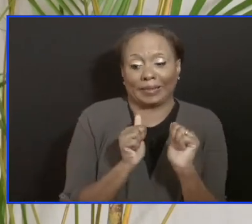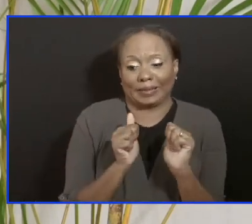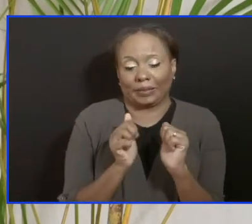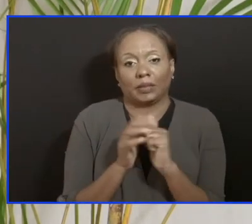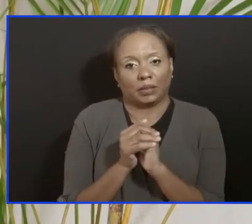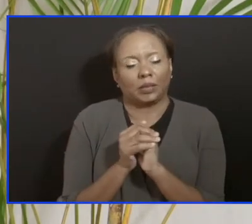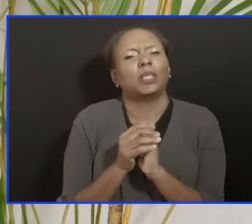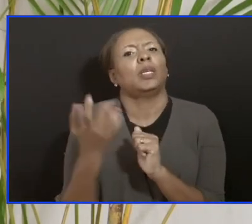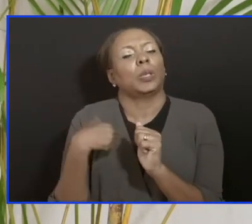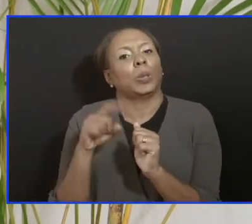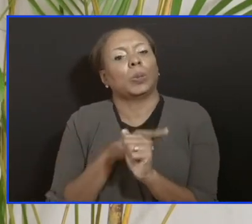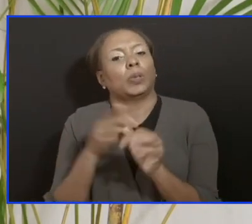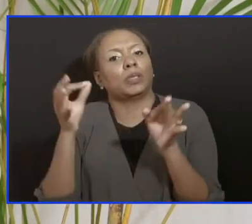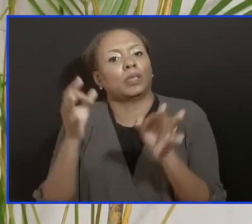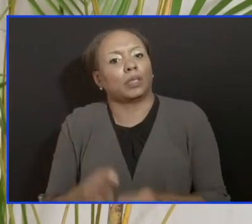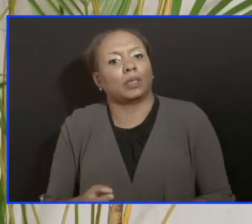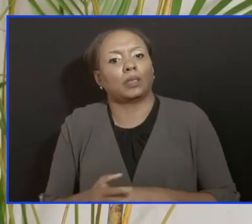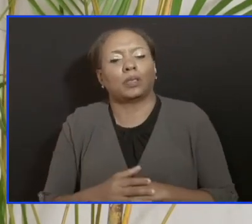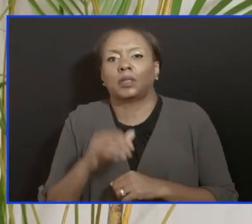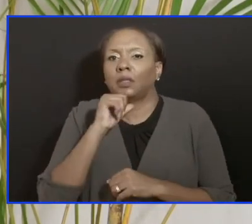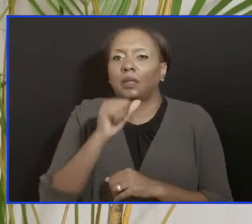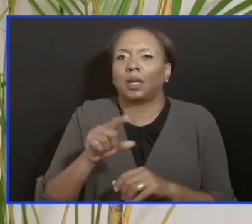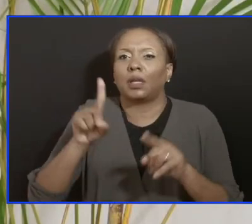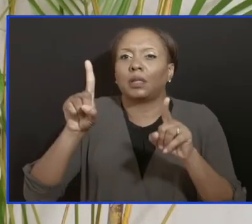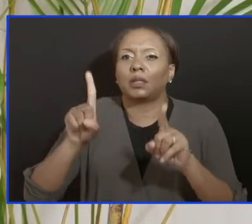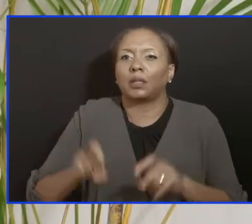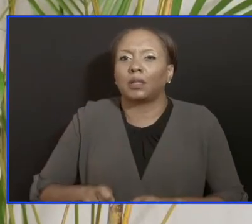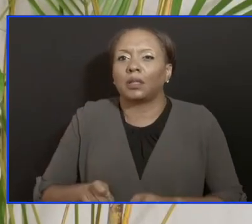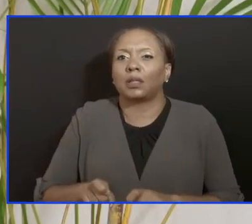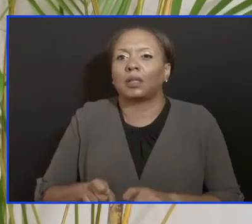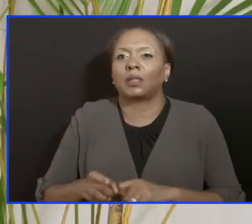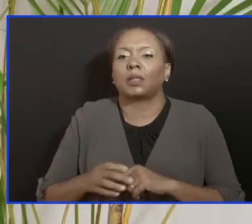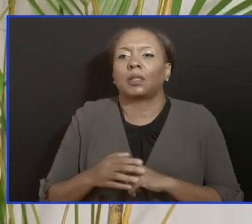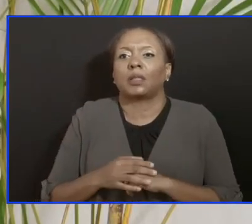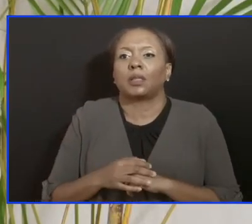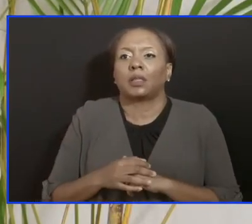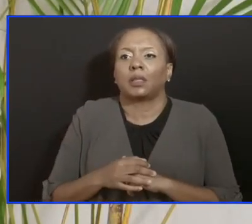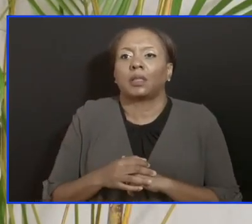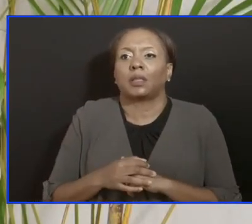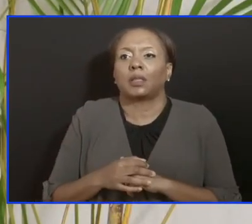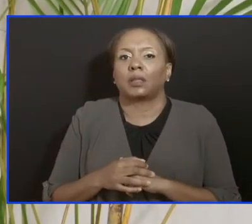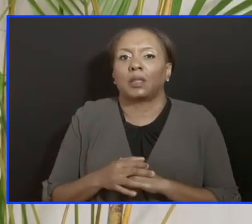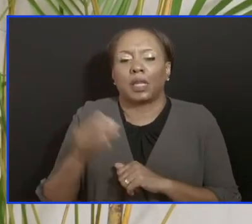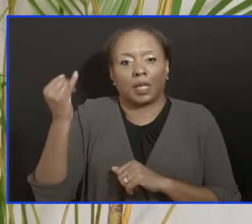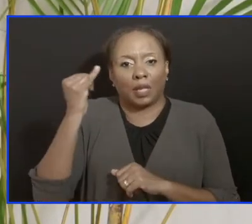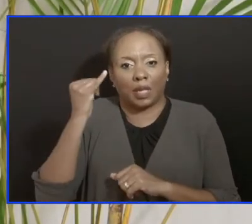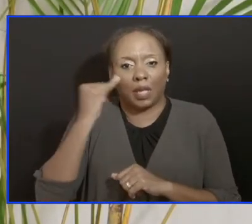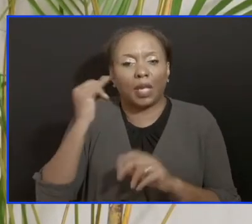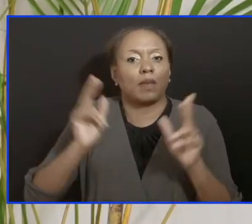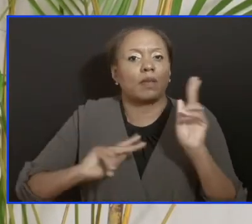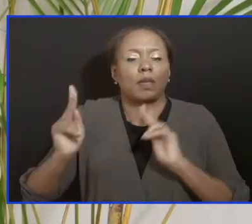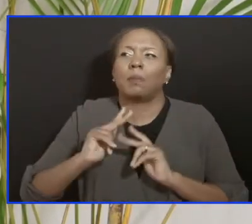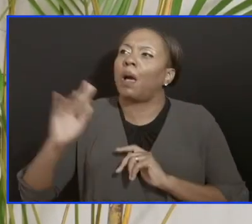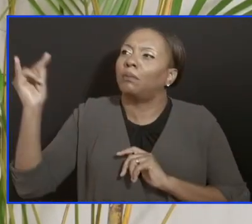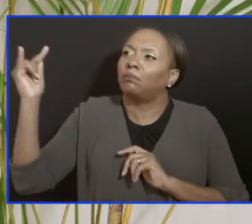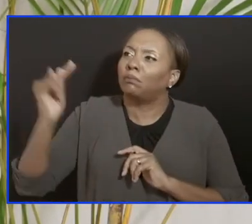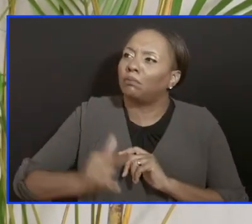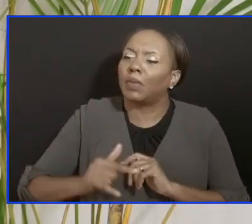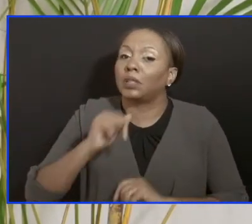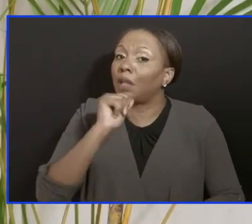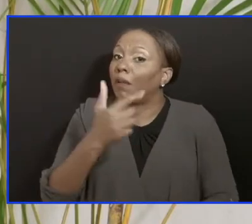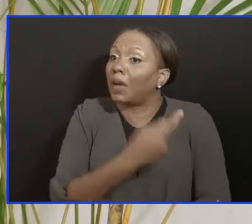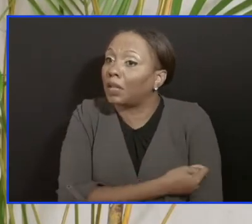We took the decision earlier not to test unvaccinated people on arrival once they have a negative PCR test,